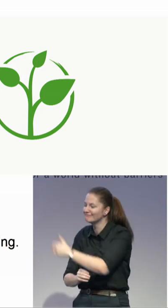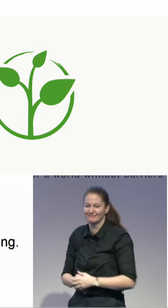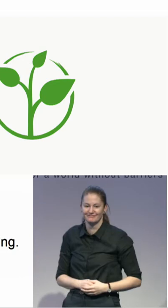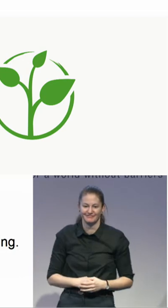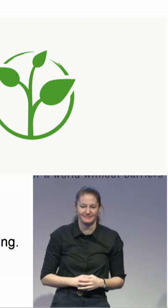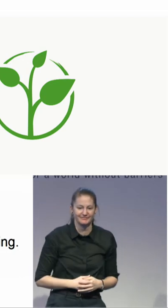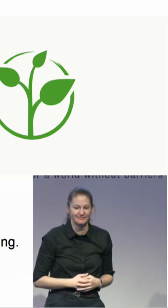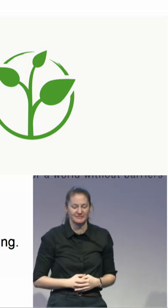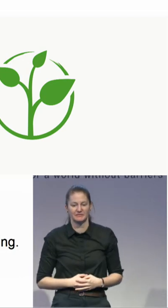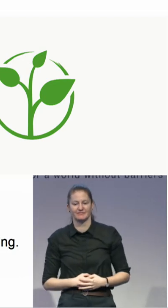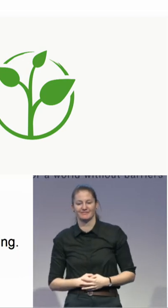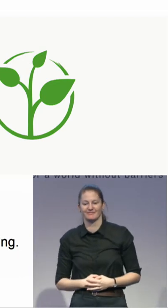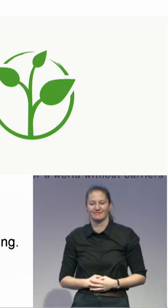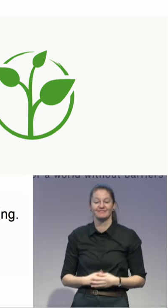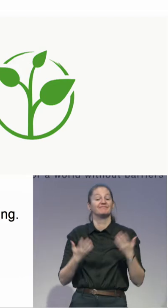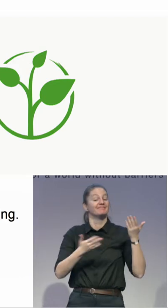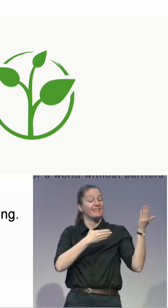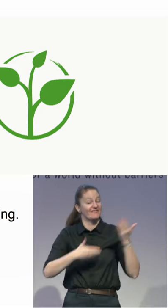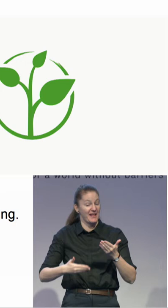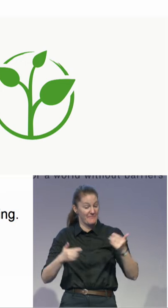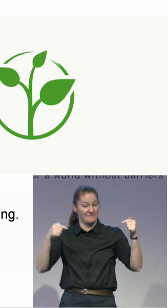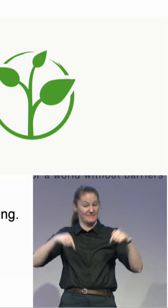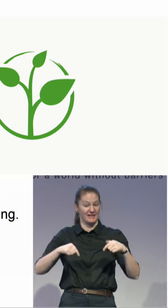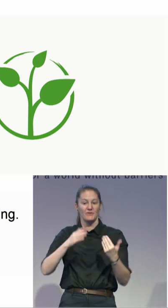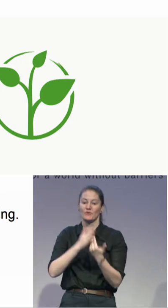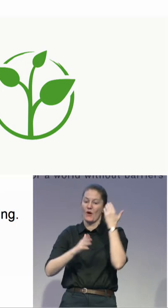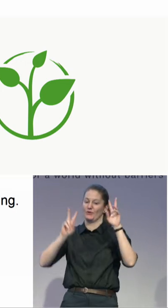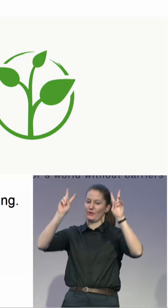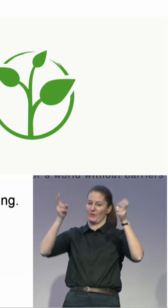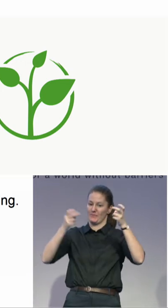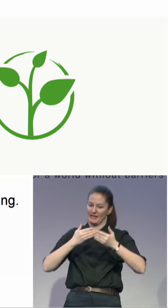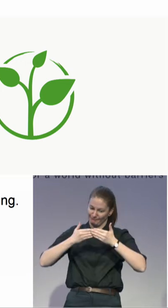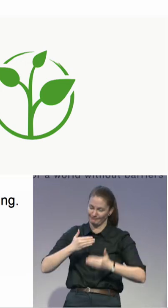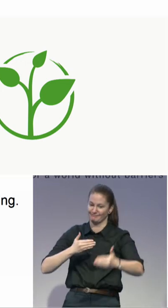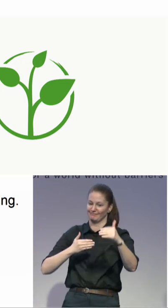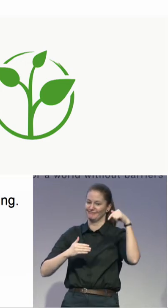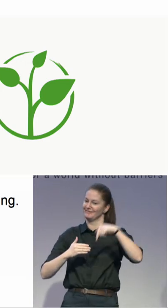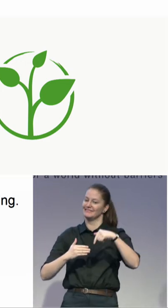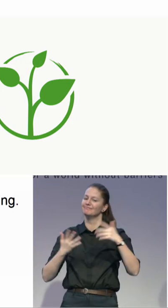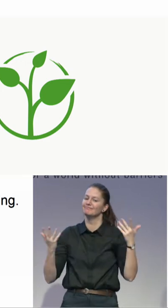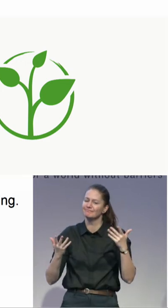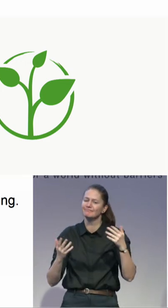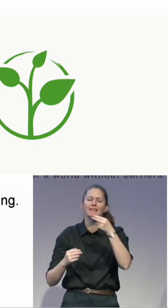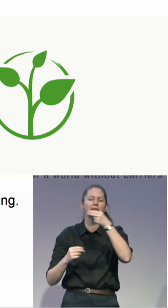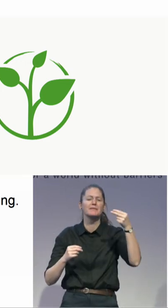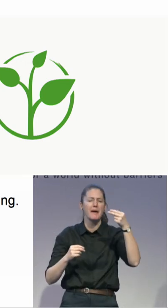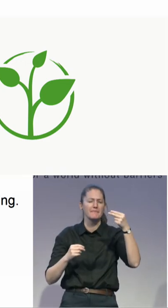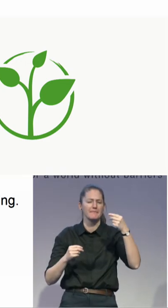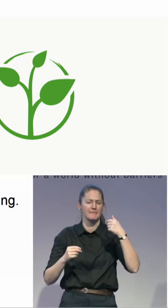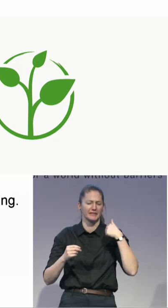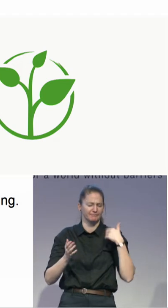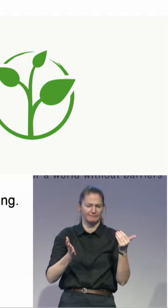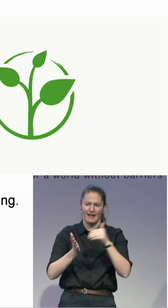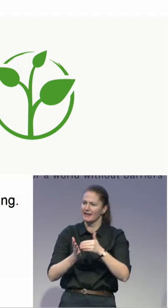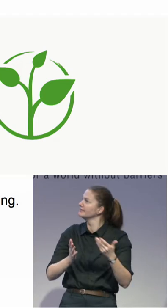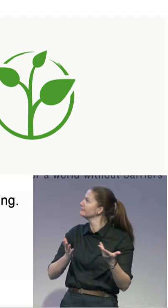Okay. Welcome to the next session. This is all about, I will just repeat the title, you don't have to show it on the camera, supported decision